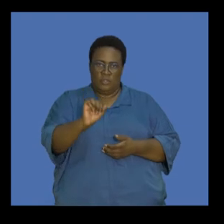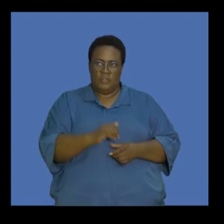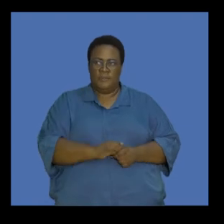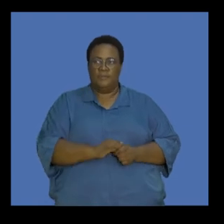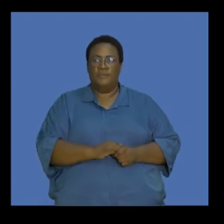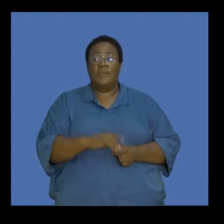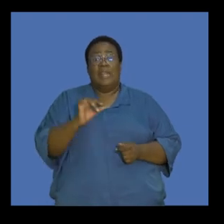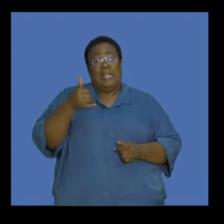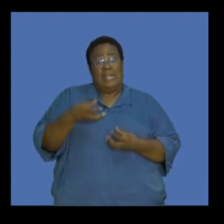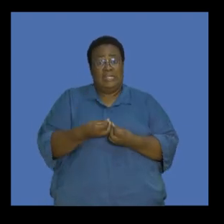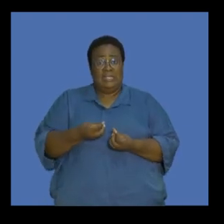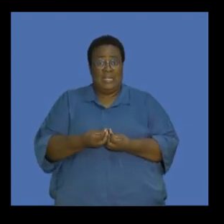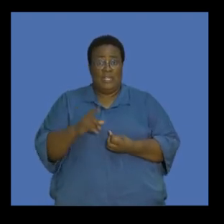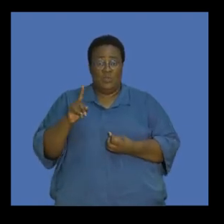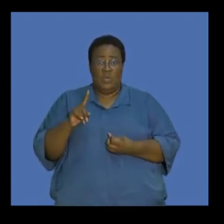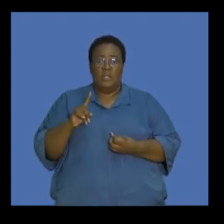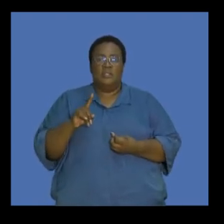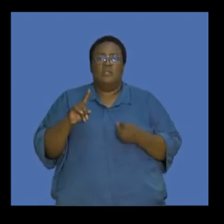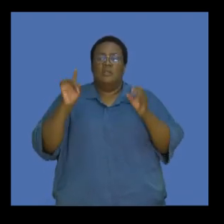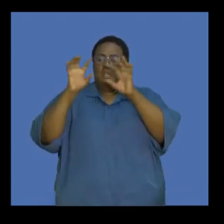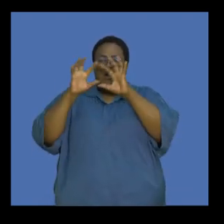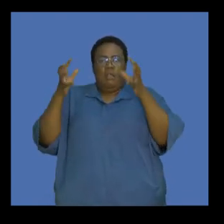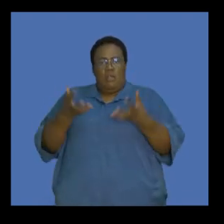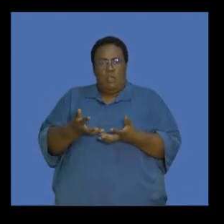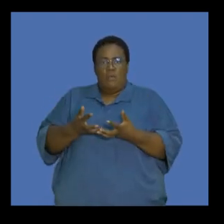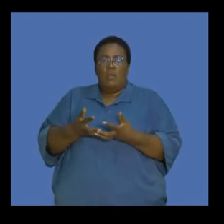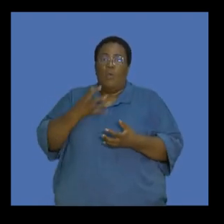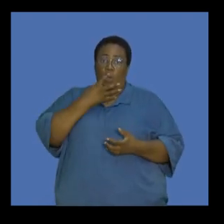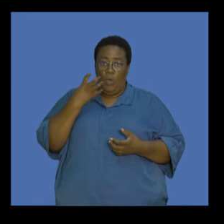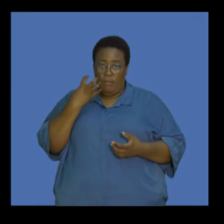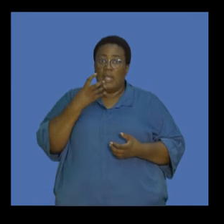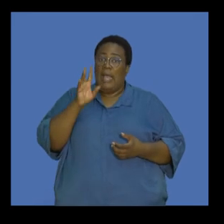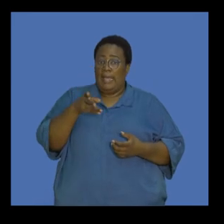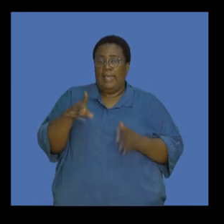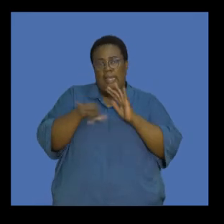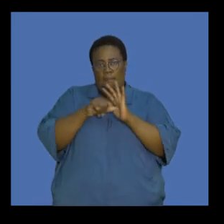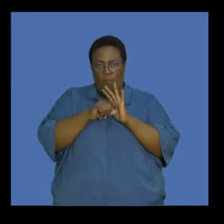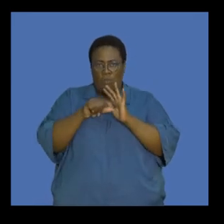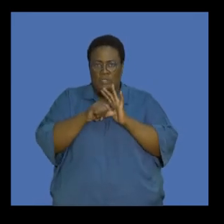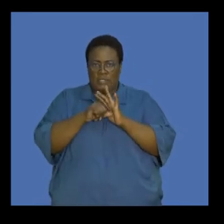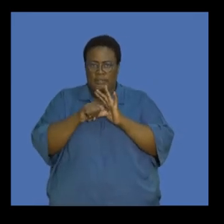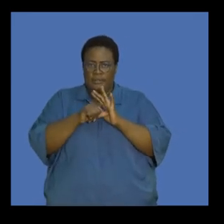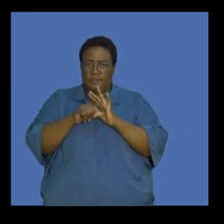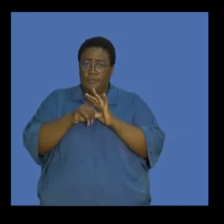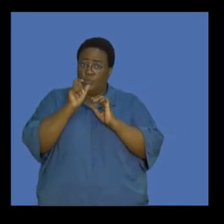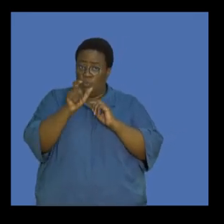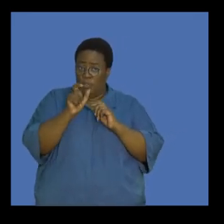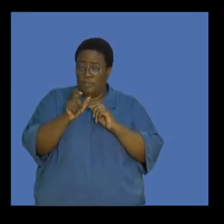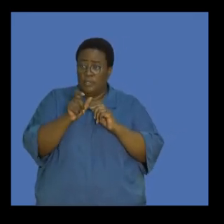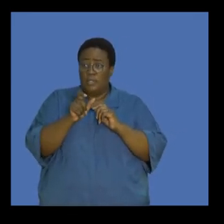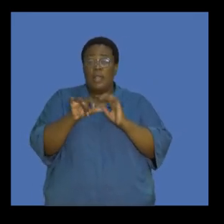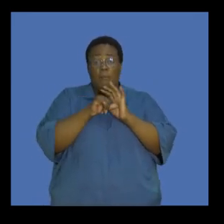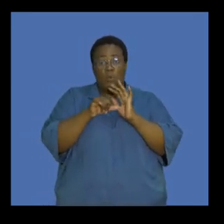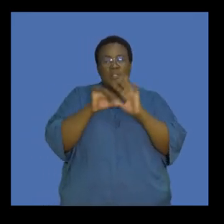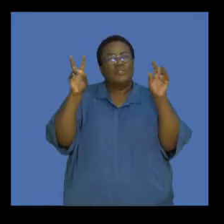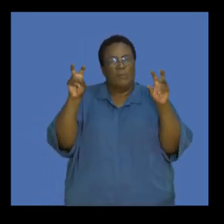The next thing we look at is global warming. Again, a hot topic and excuse the word, the pun on the word hot topic